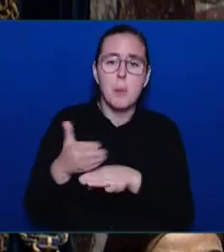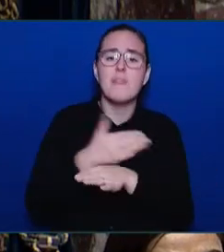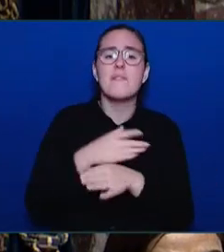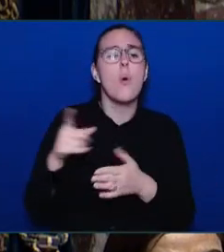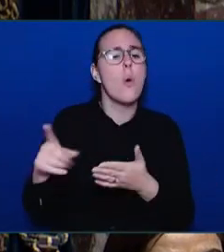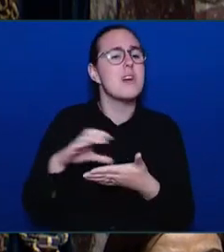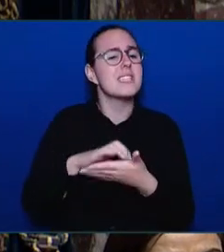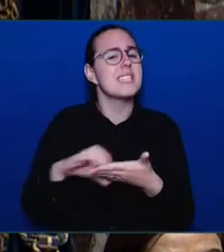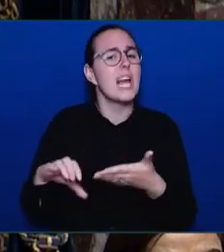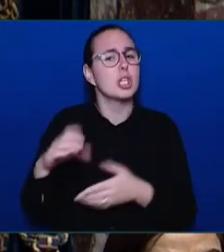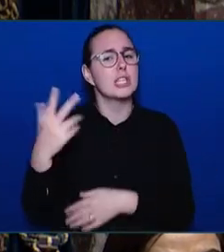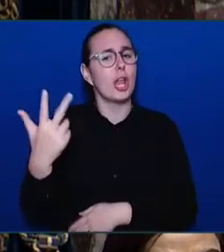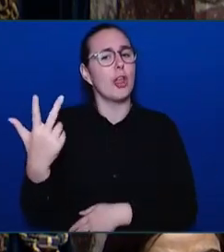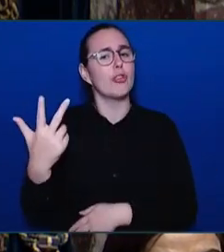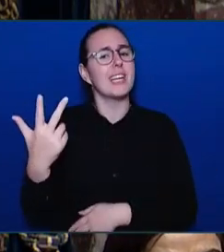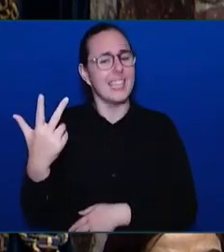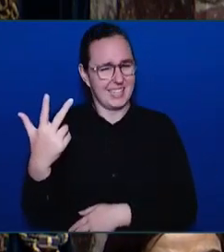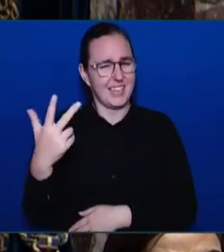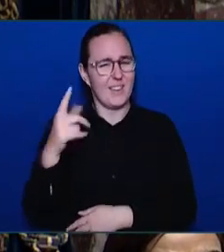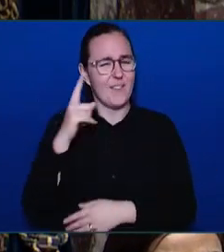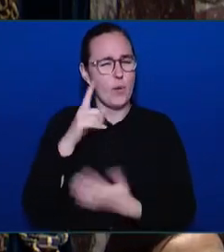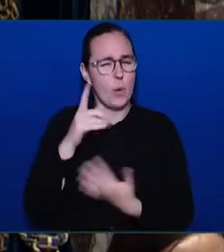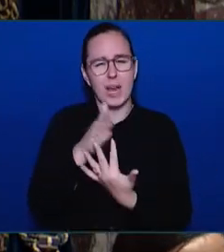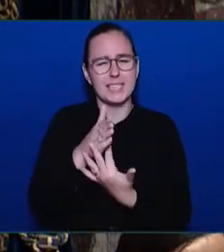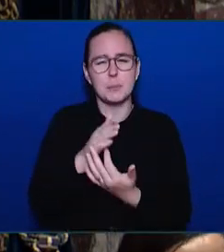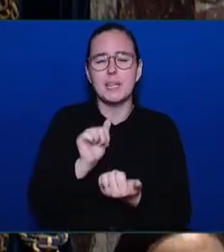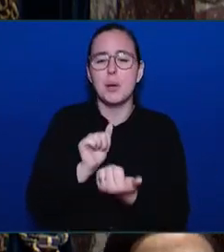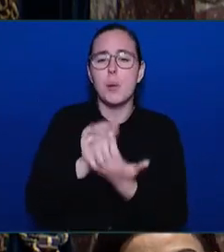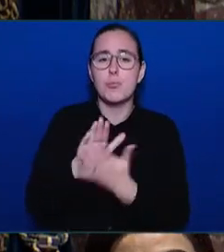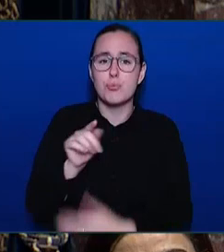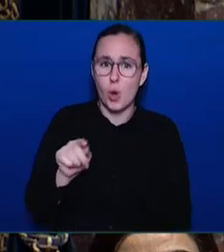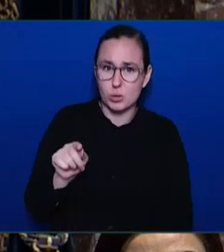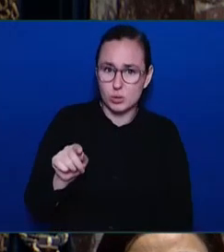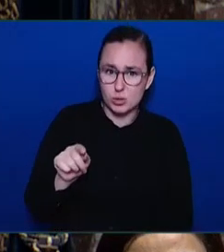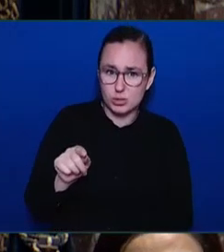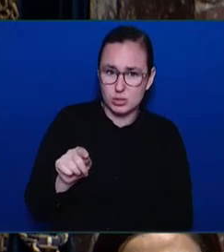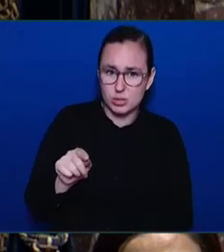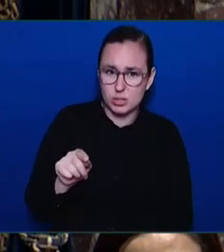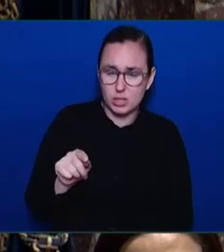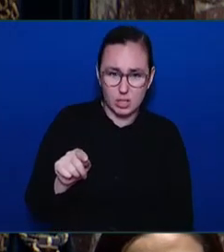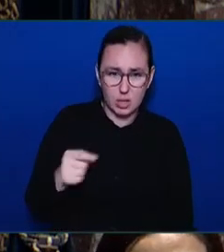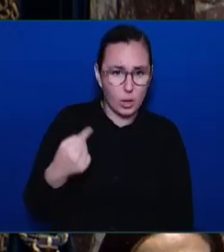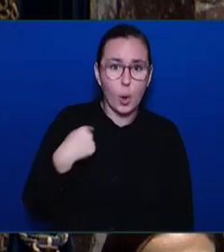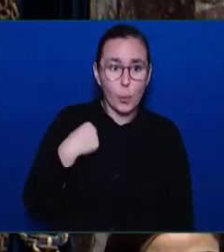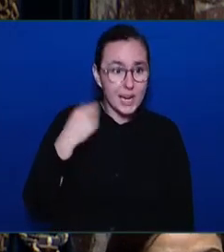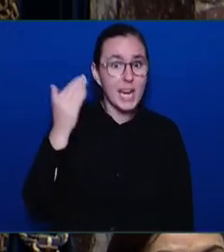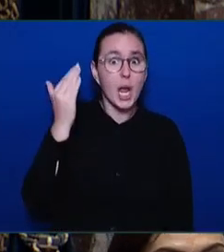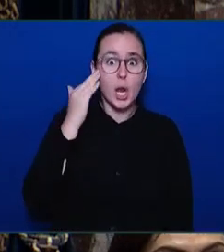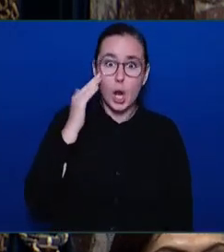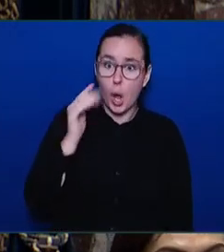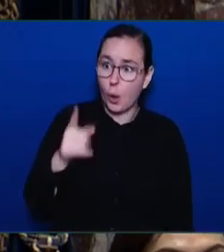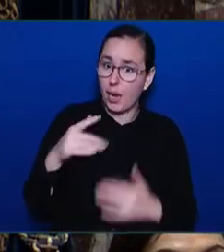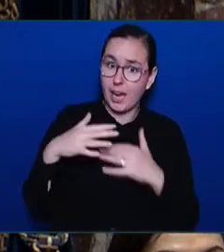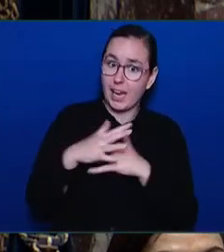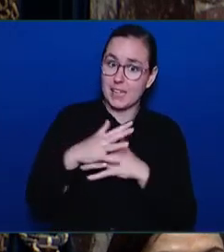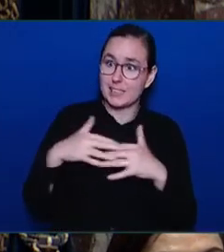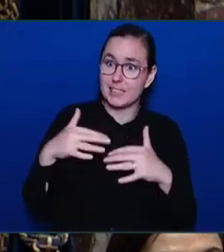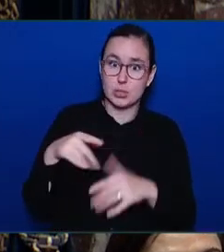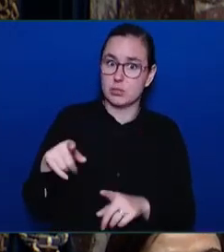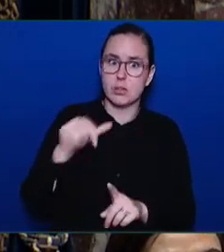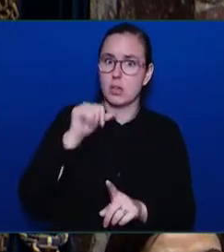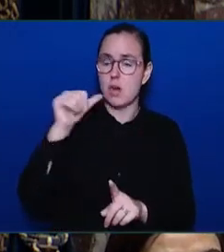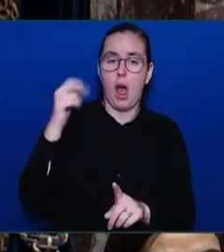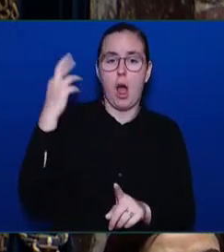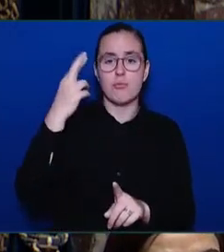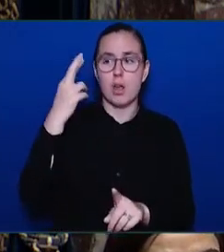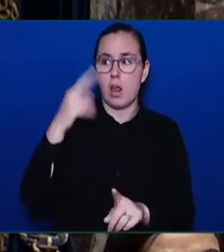that First Nations are not the reason that this government is not protecting species-at-risk or biodiversity. It was terrible and infuriating